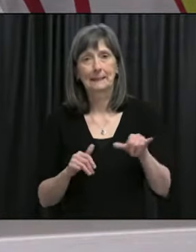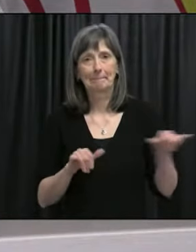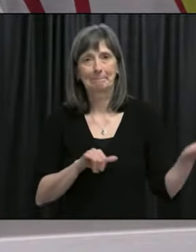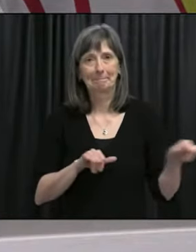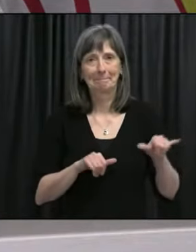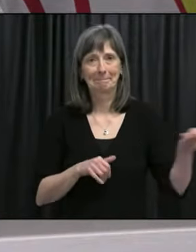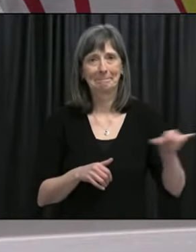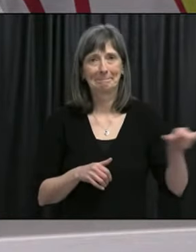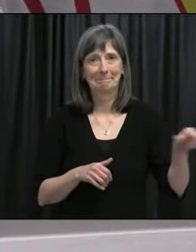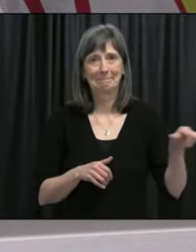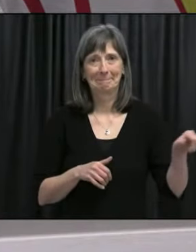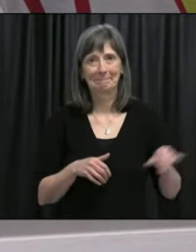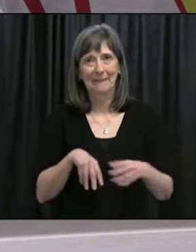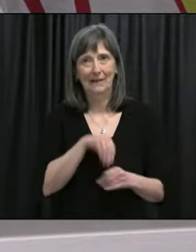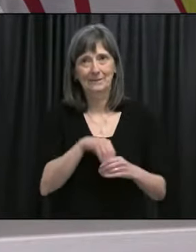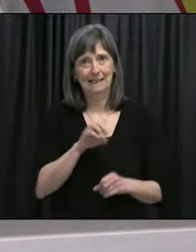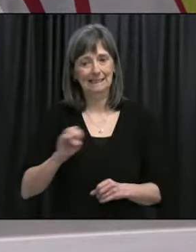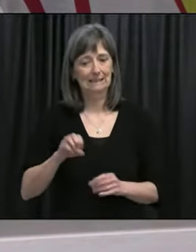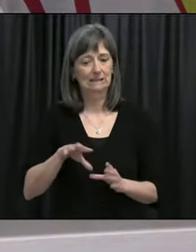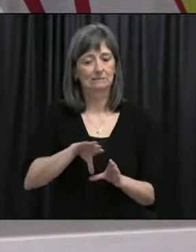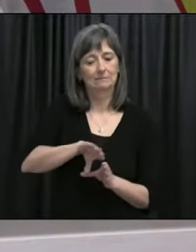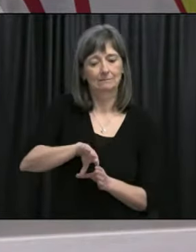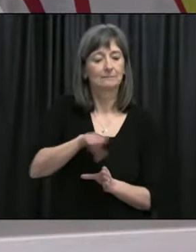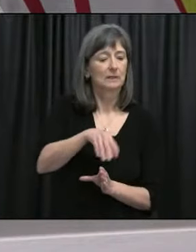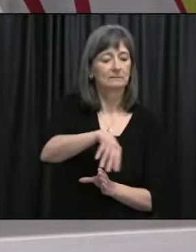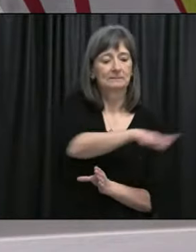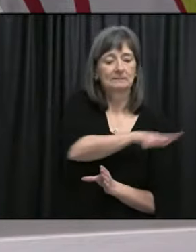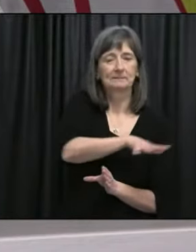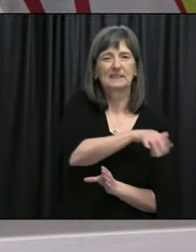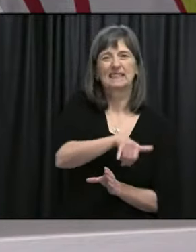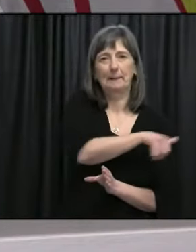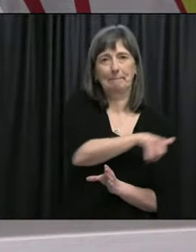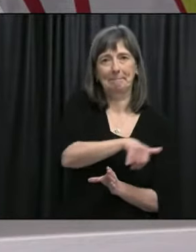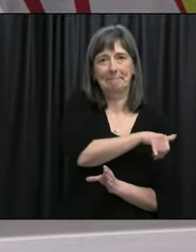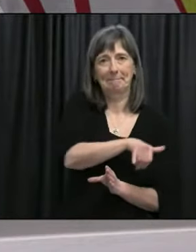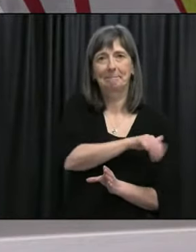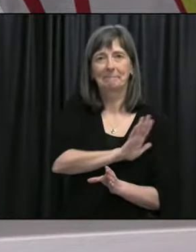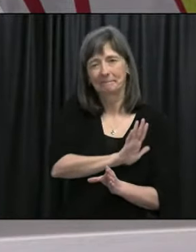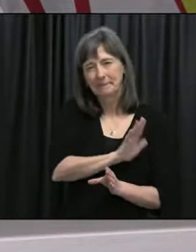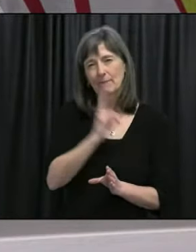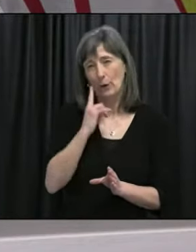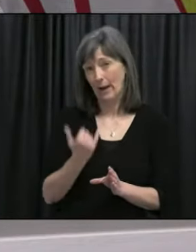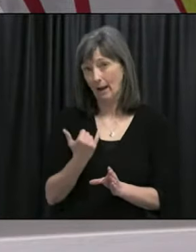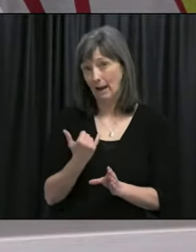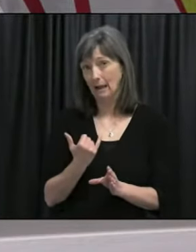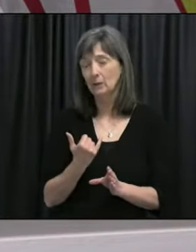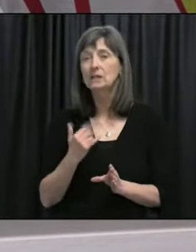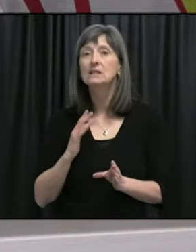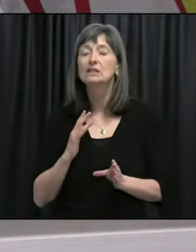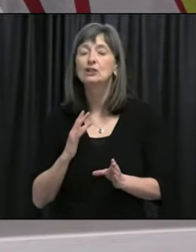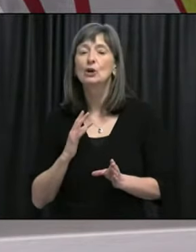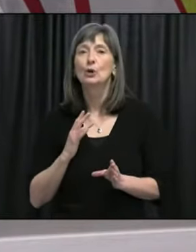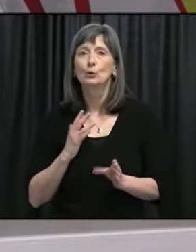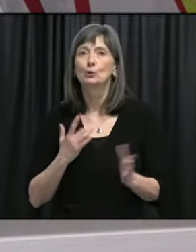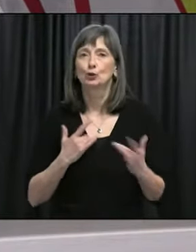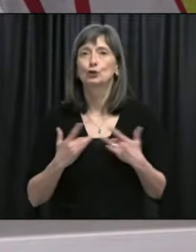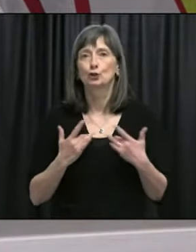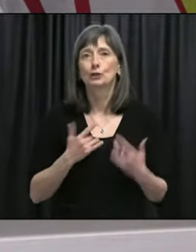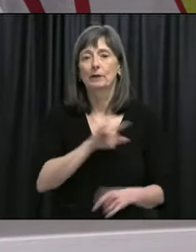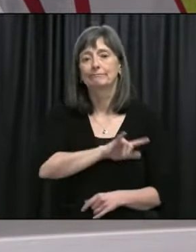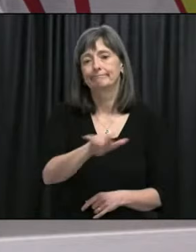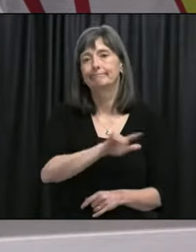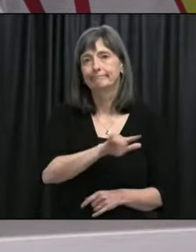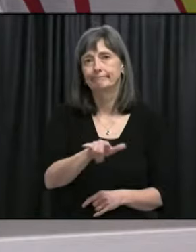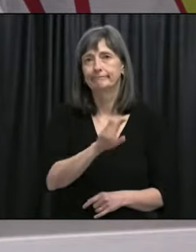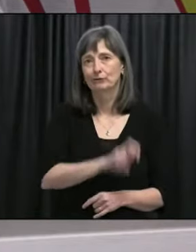beyond the Atlantic provinces. And so we're quite concerned about importation from